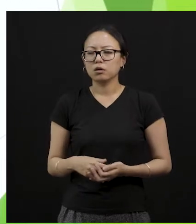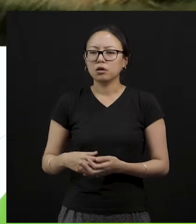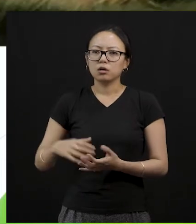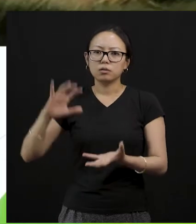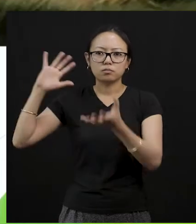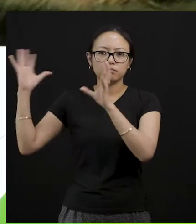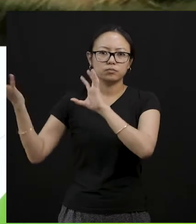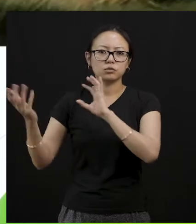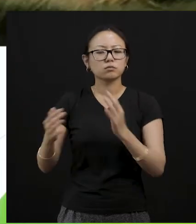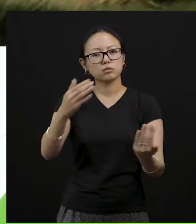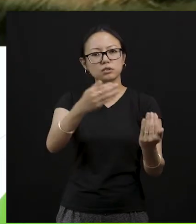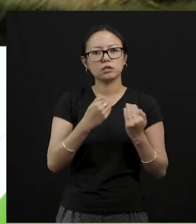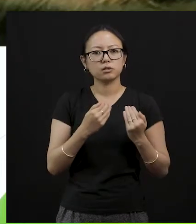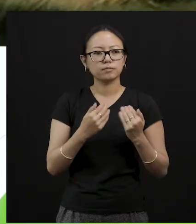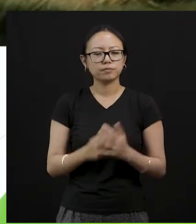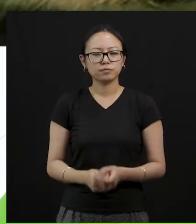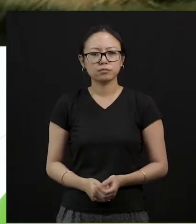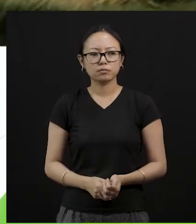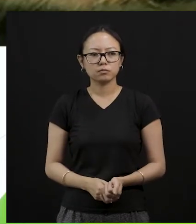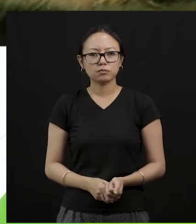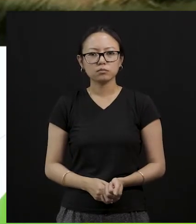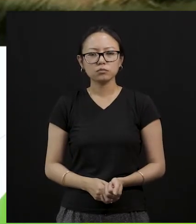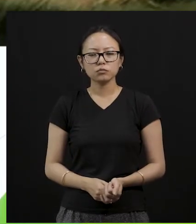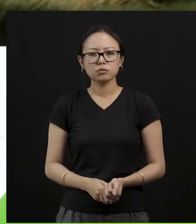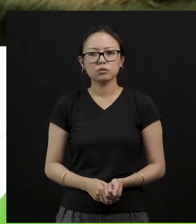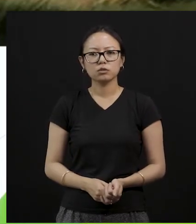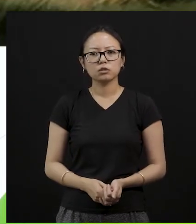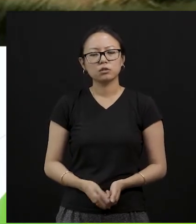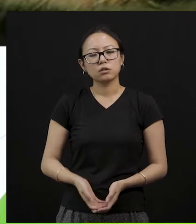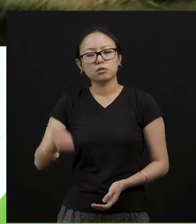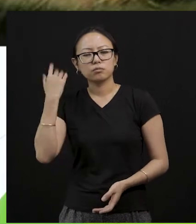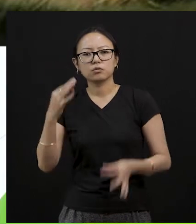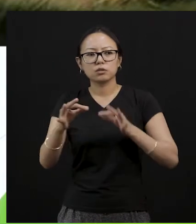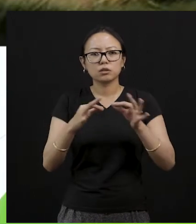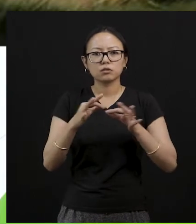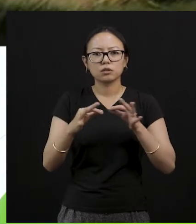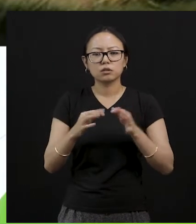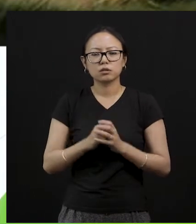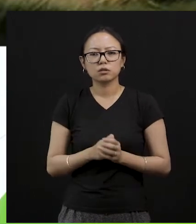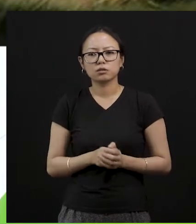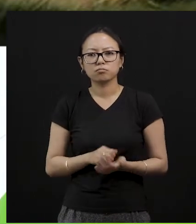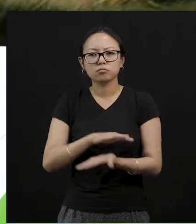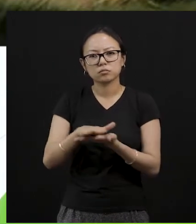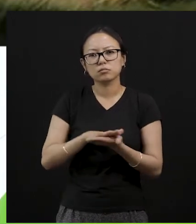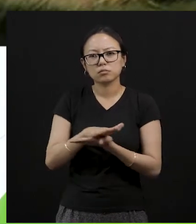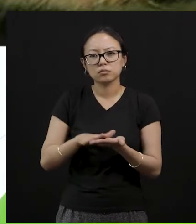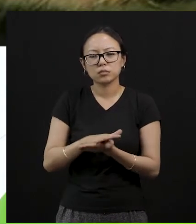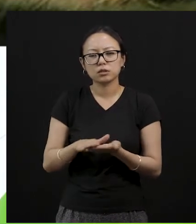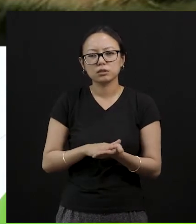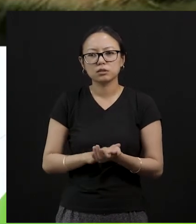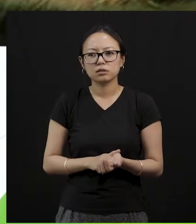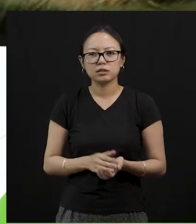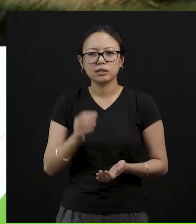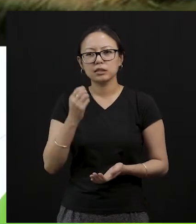mother earth. Right? So before explaining those very simple and easy steps that